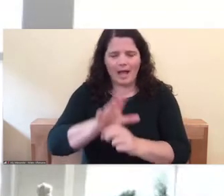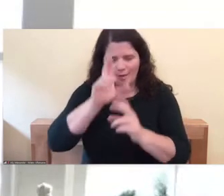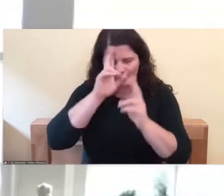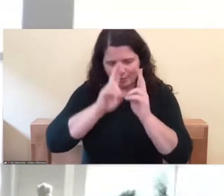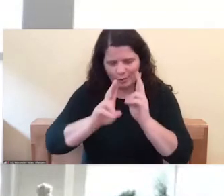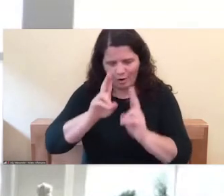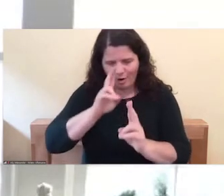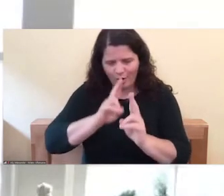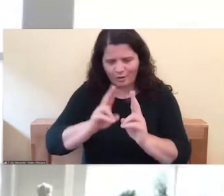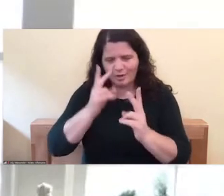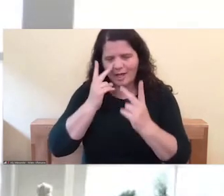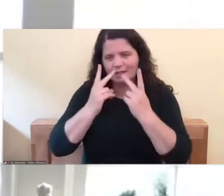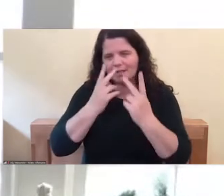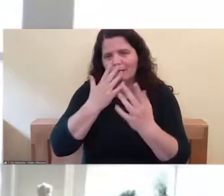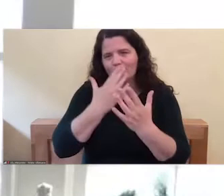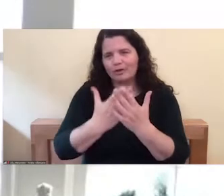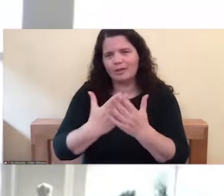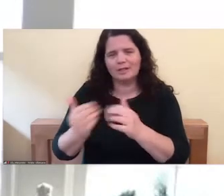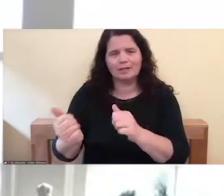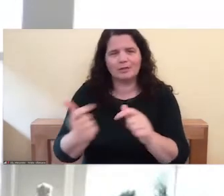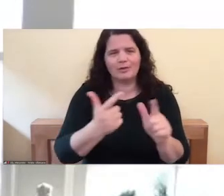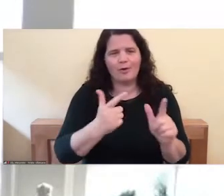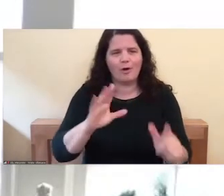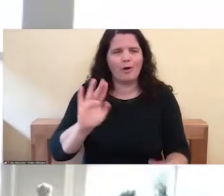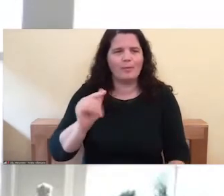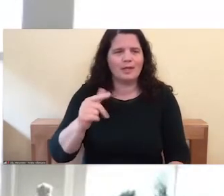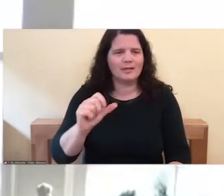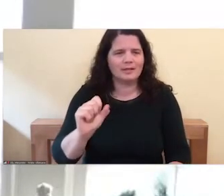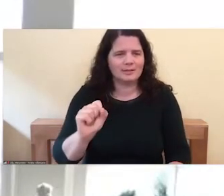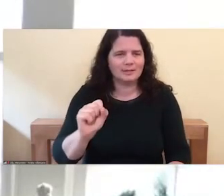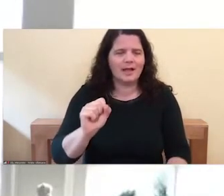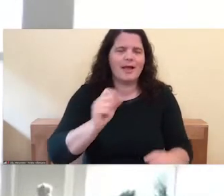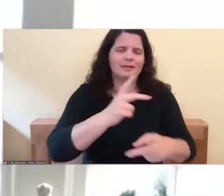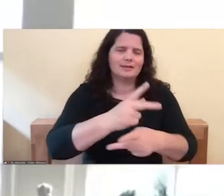the goodness in all beings, and take care of one another.